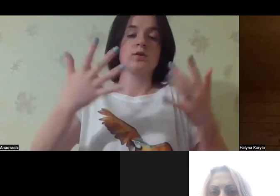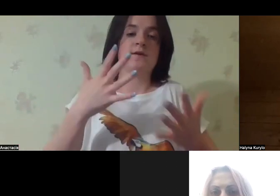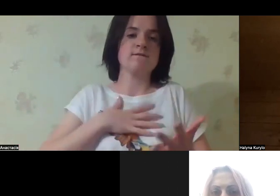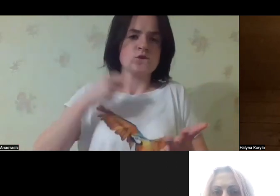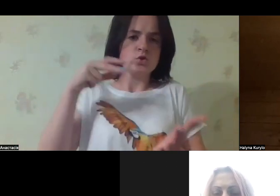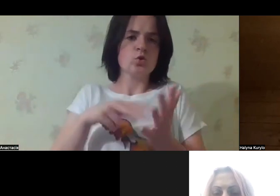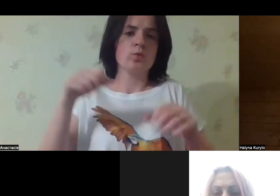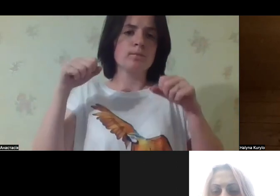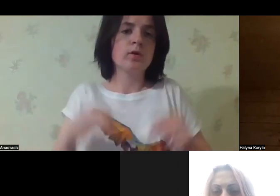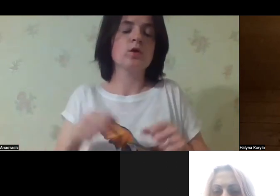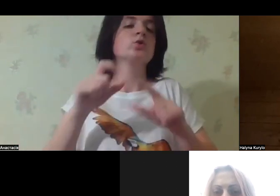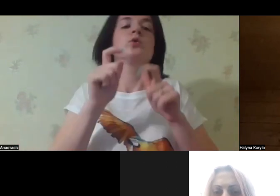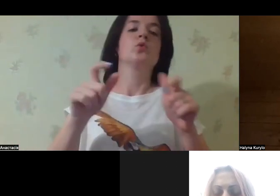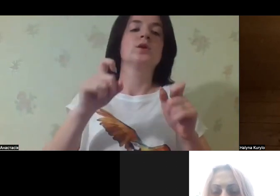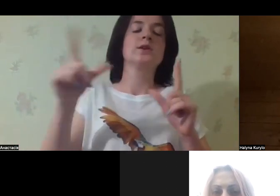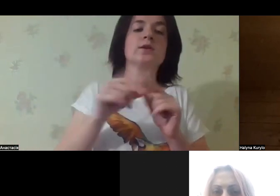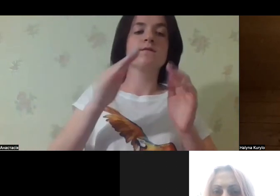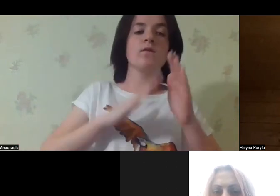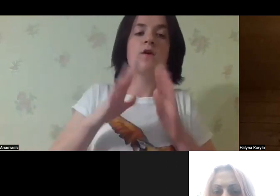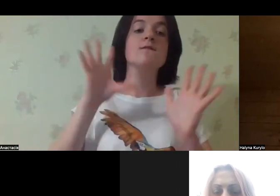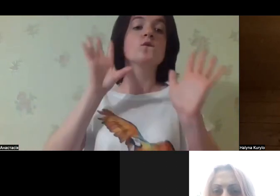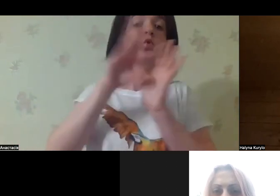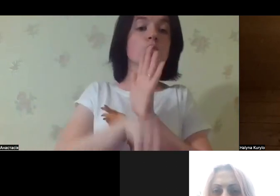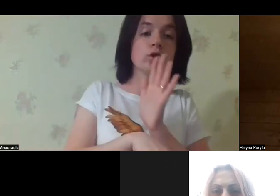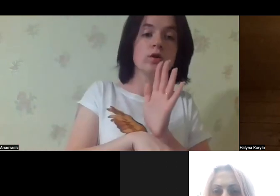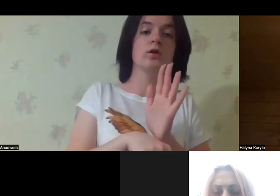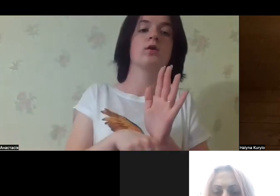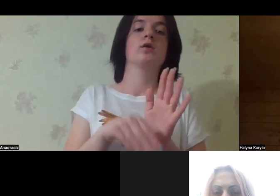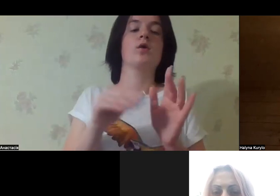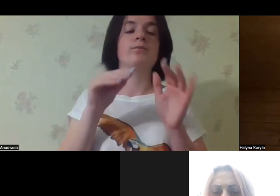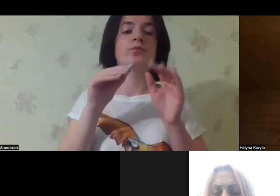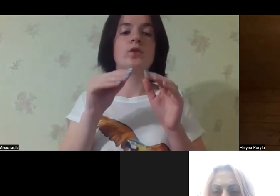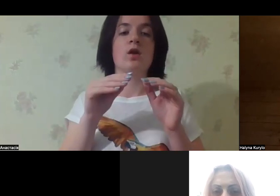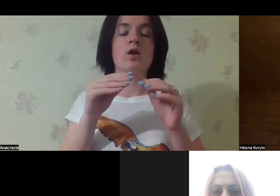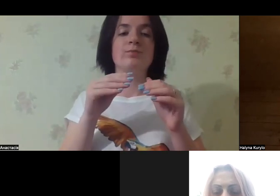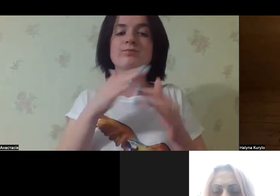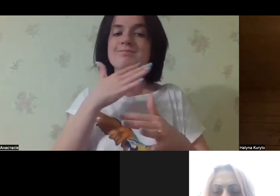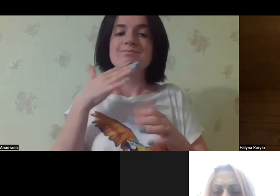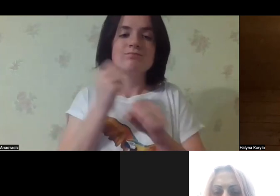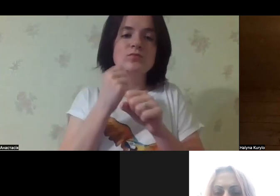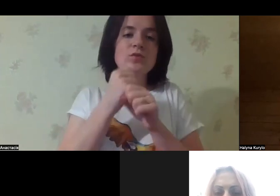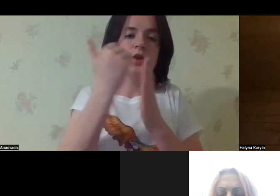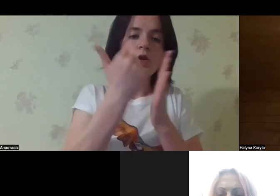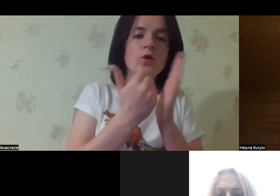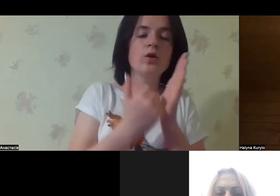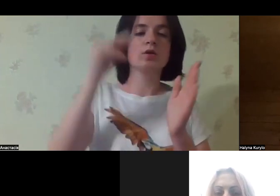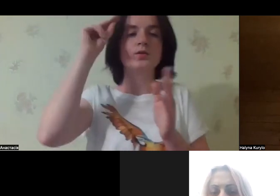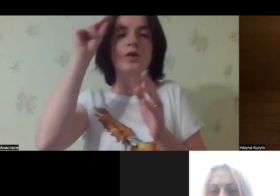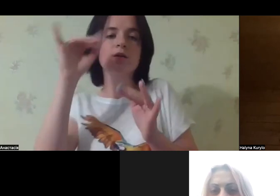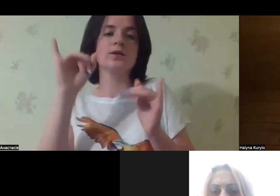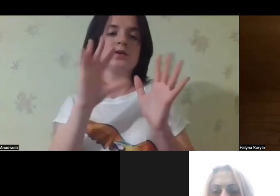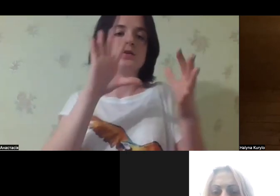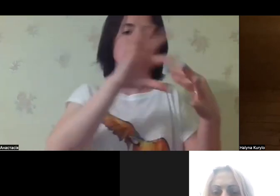great, on the other hand, that there are many more NGOs advocating for the rights of people with